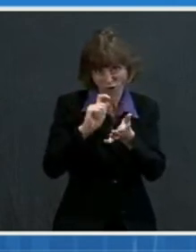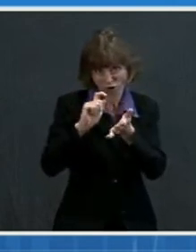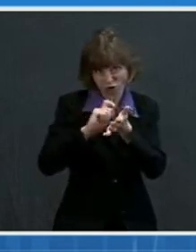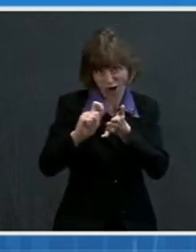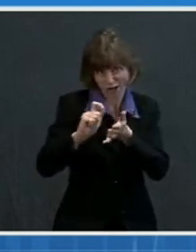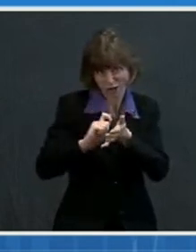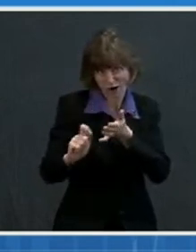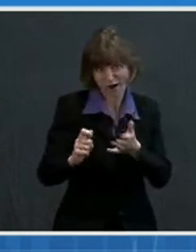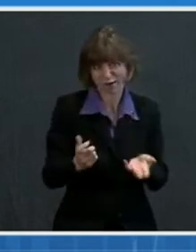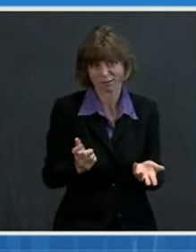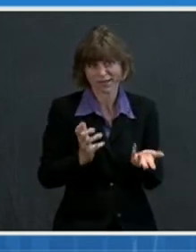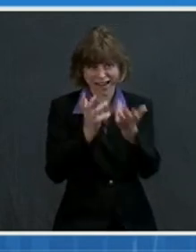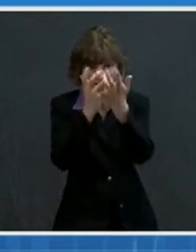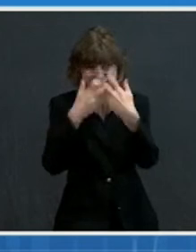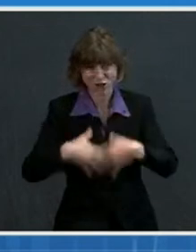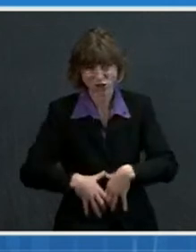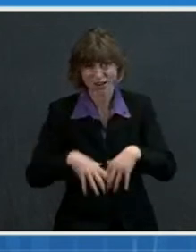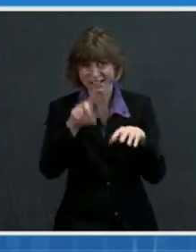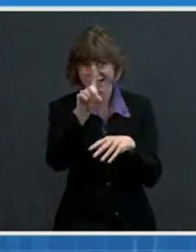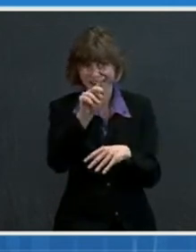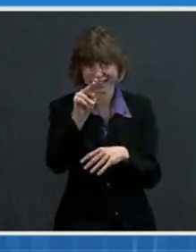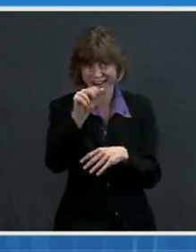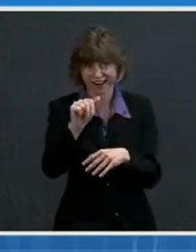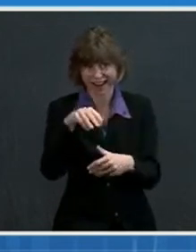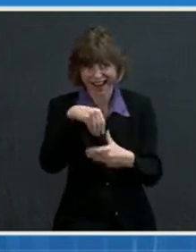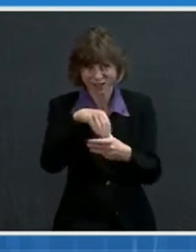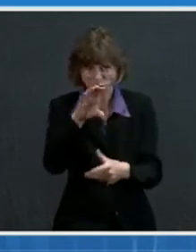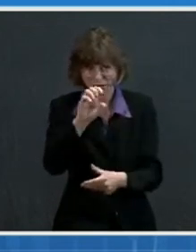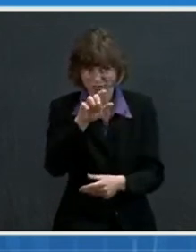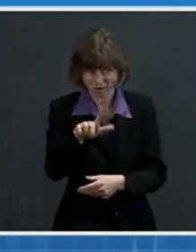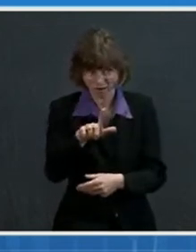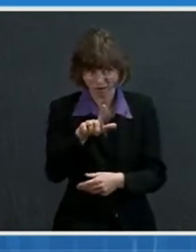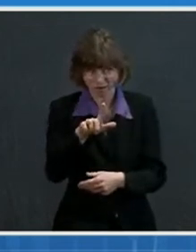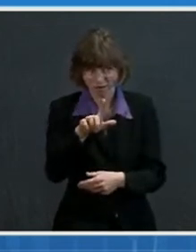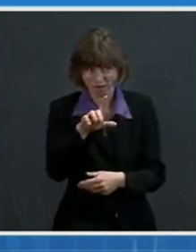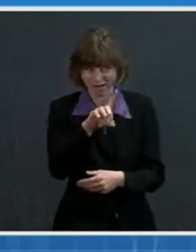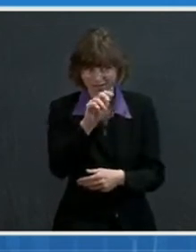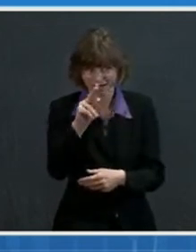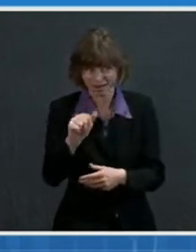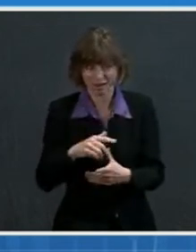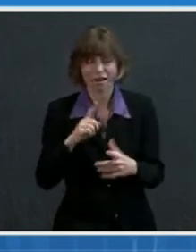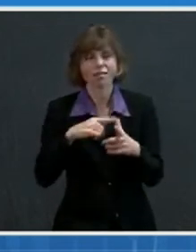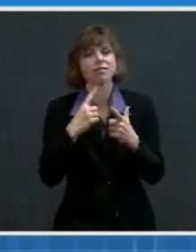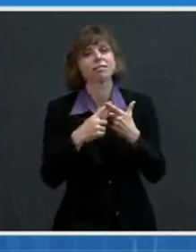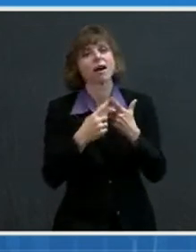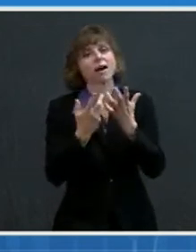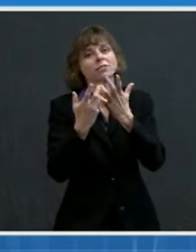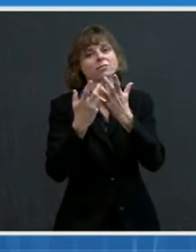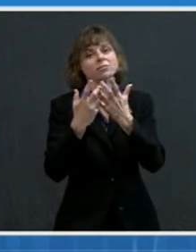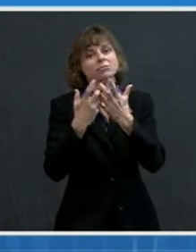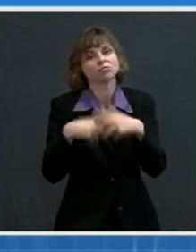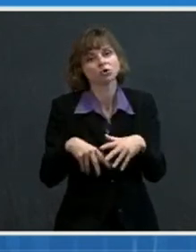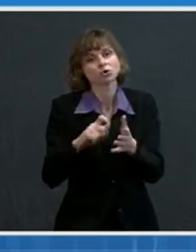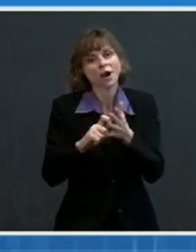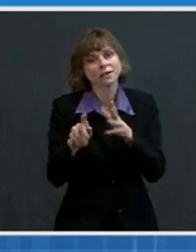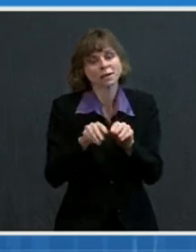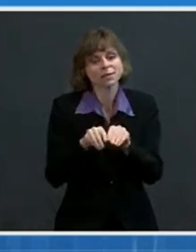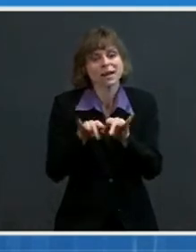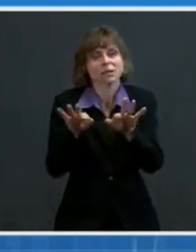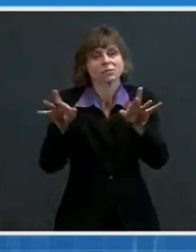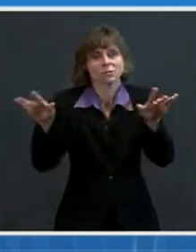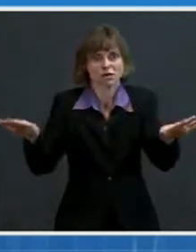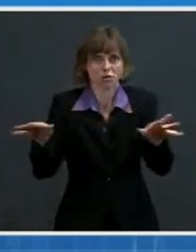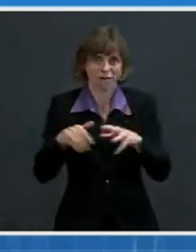integrates its DNA into the cellular DNA, then transcribes out and buds off.